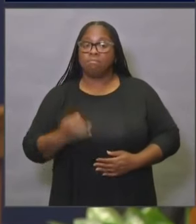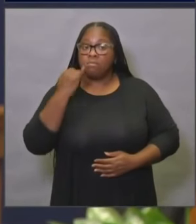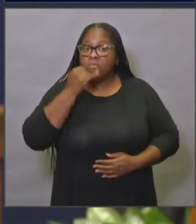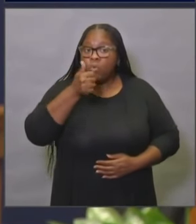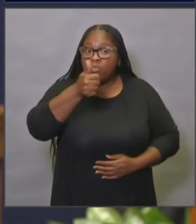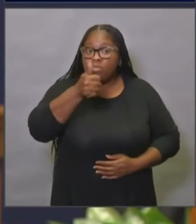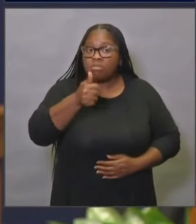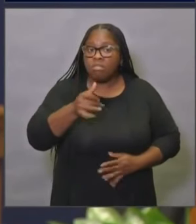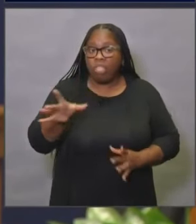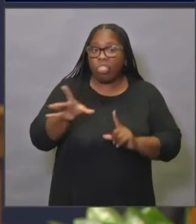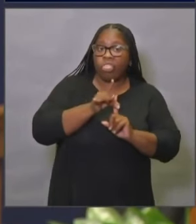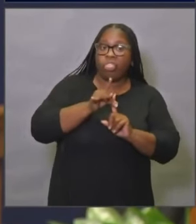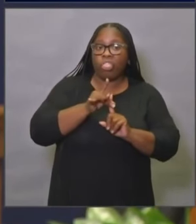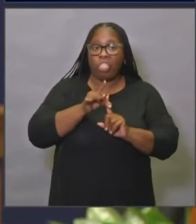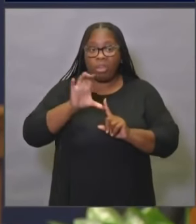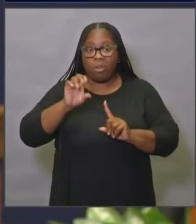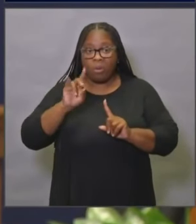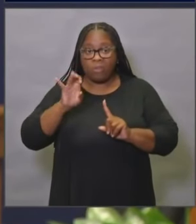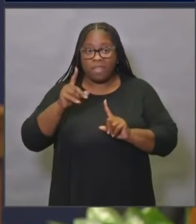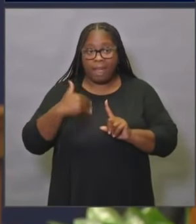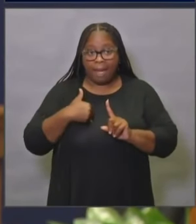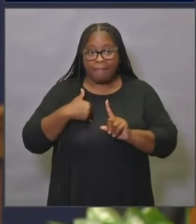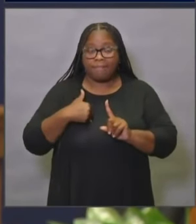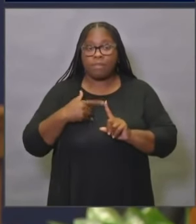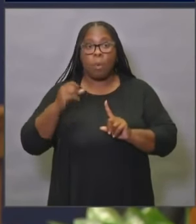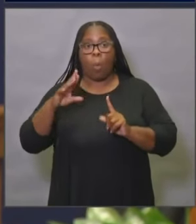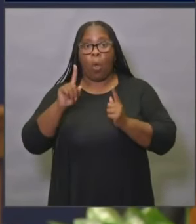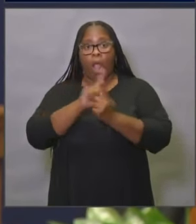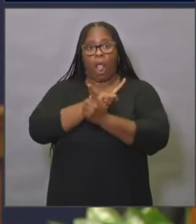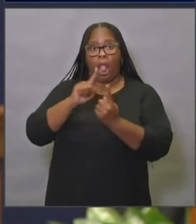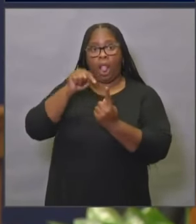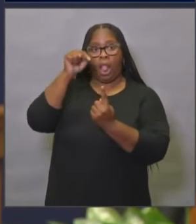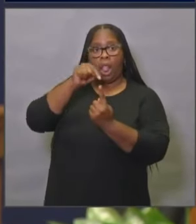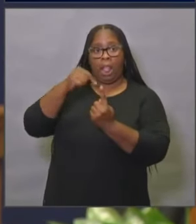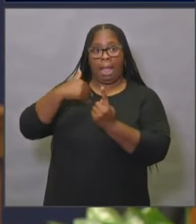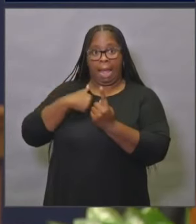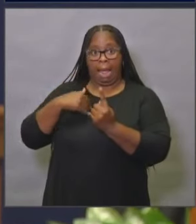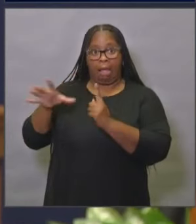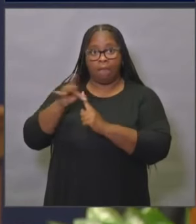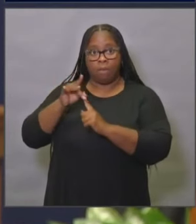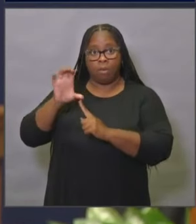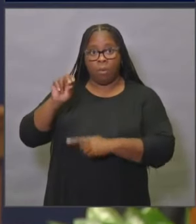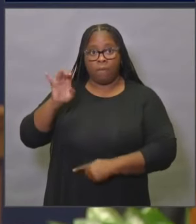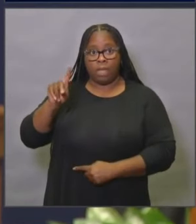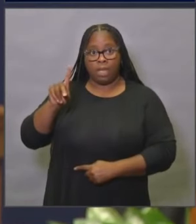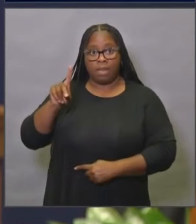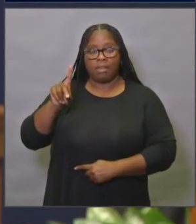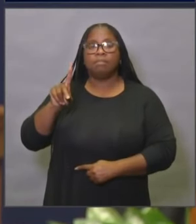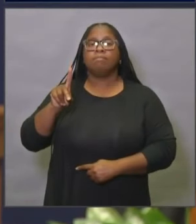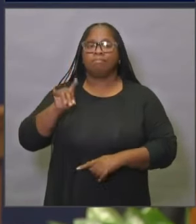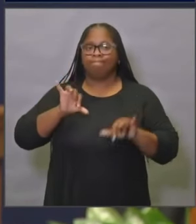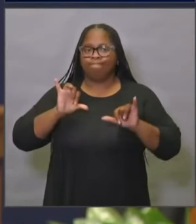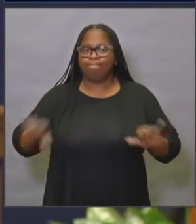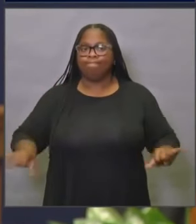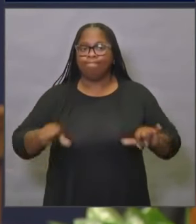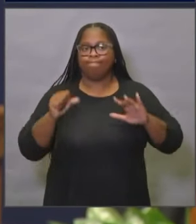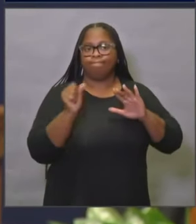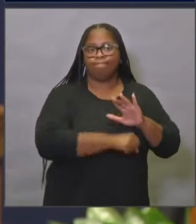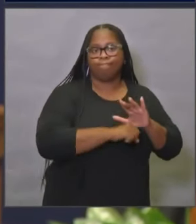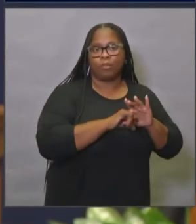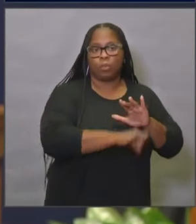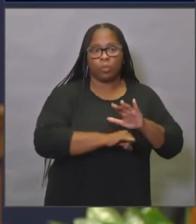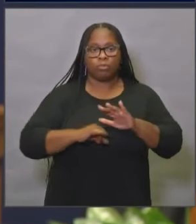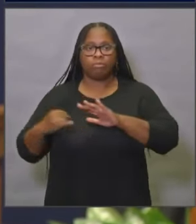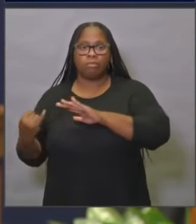infected with COVID-19 or have been in close contact with someone who is infected with COVID-19. Together, we must all take our